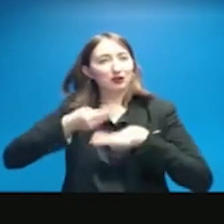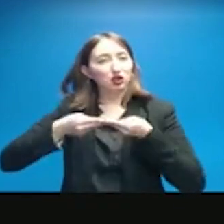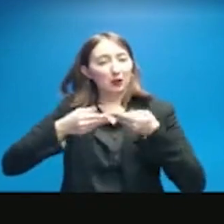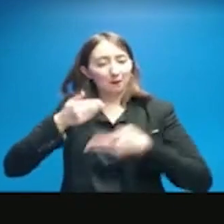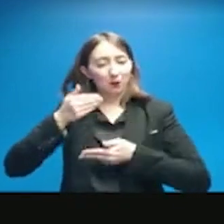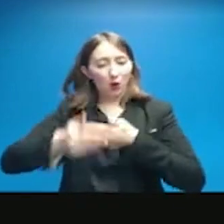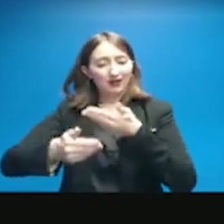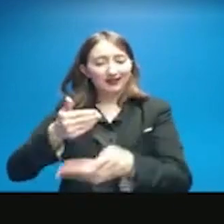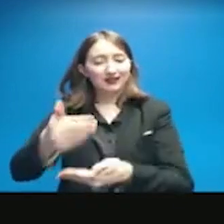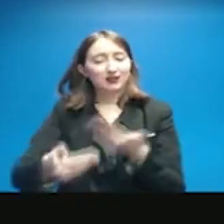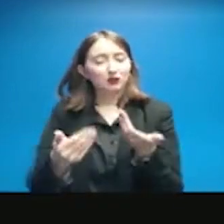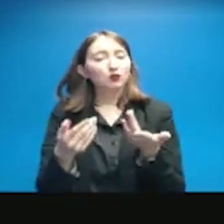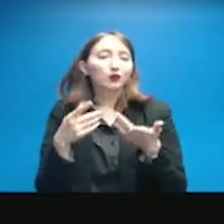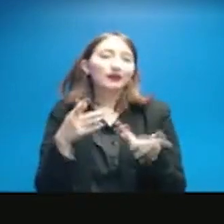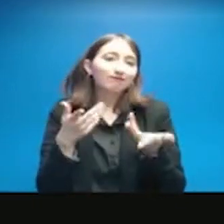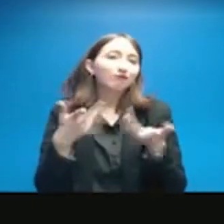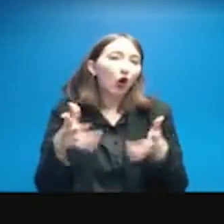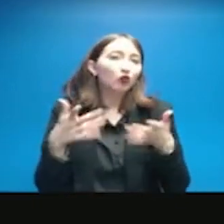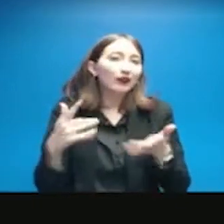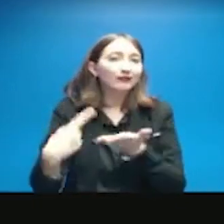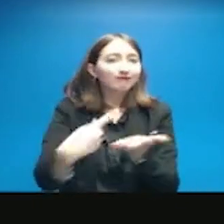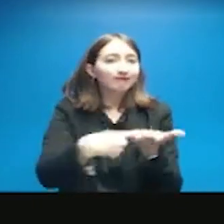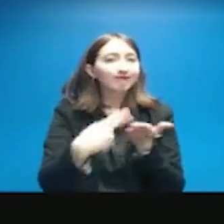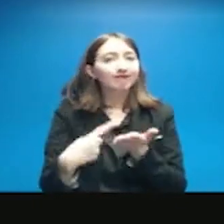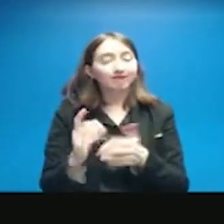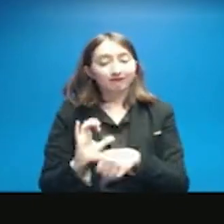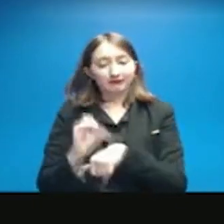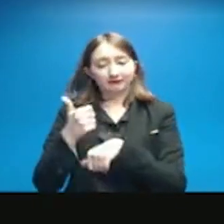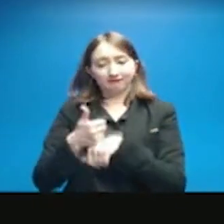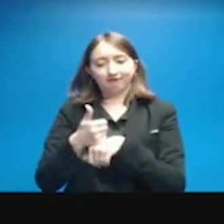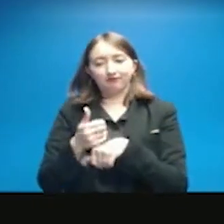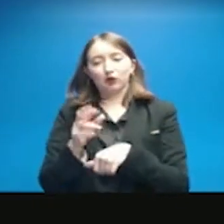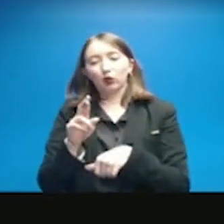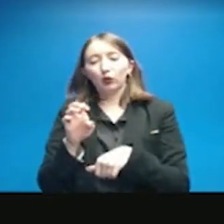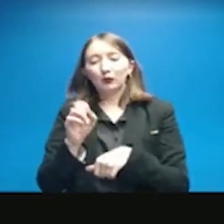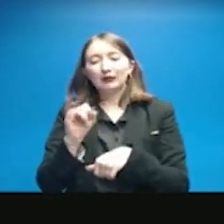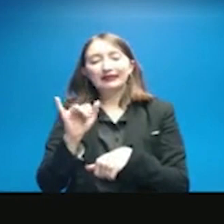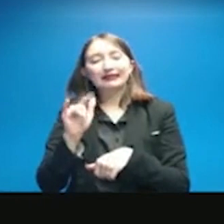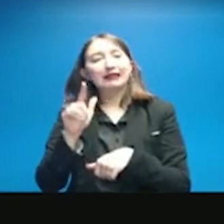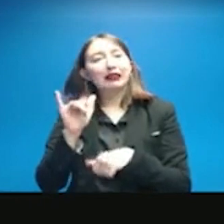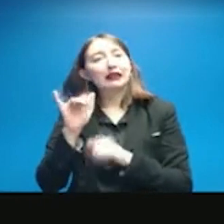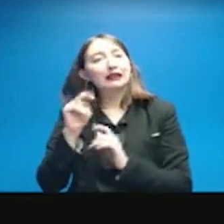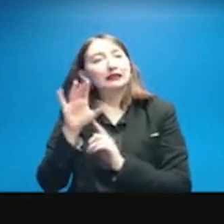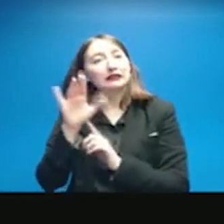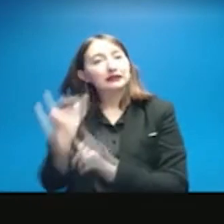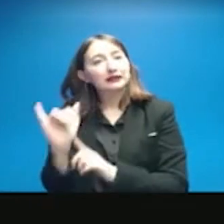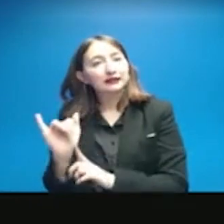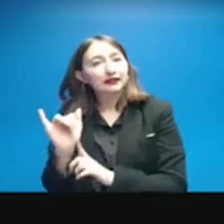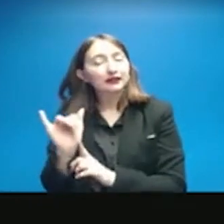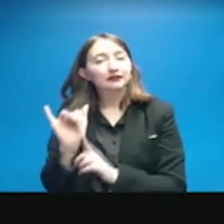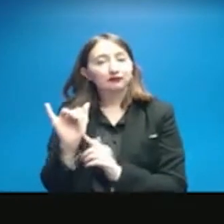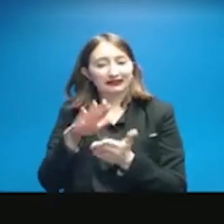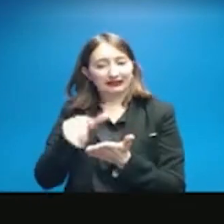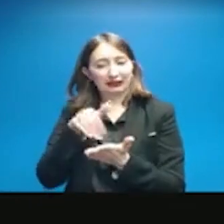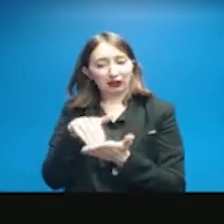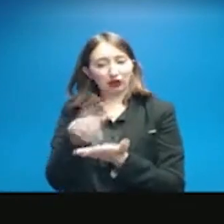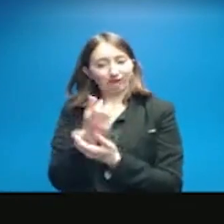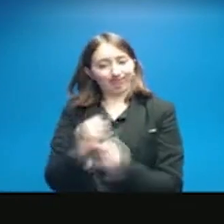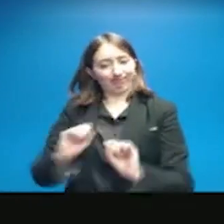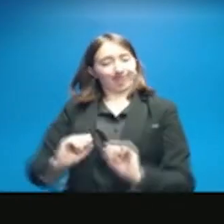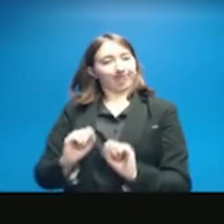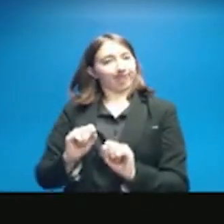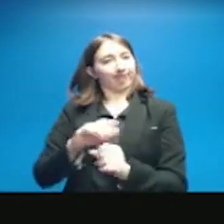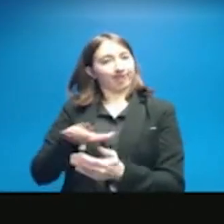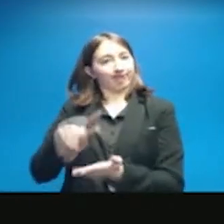up with resiliency centers. We're still going to be working on those resiliency hubs. And the idea is that those are